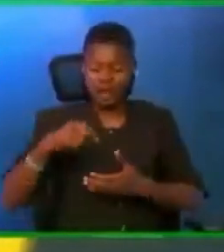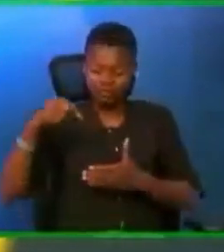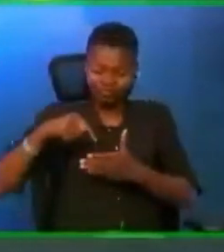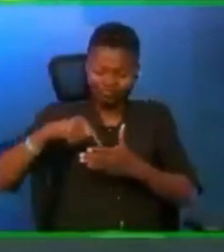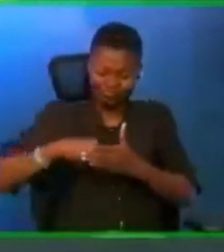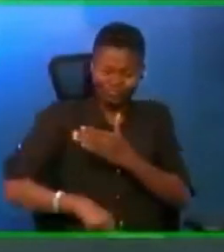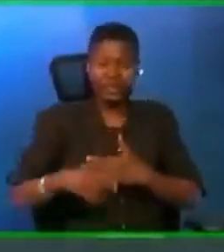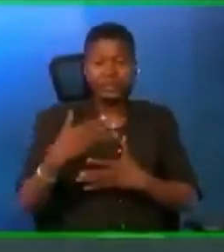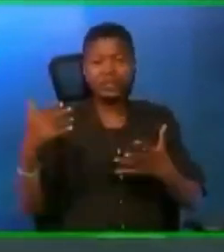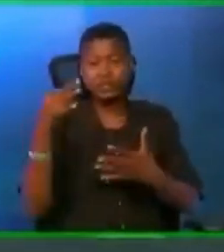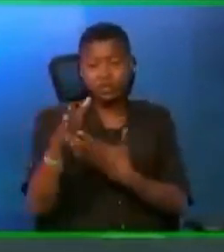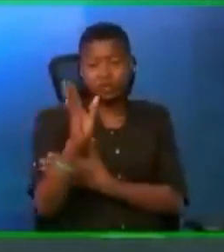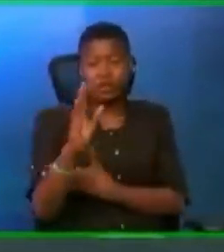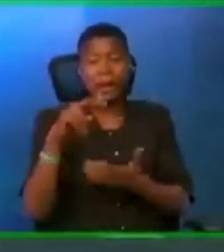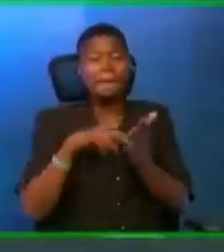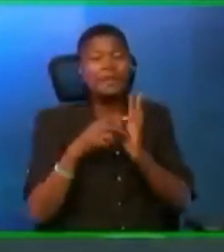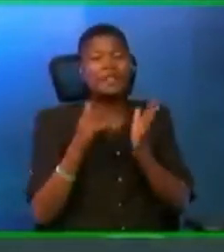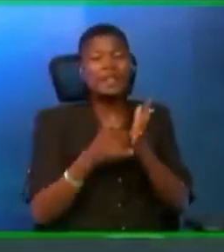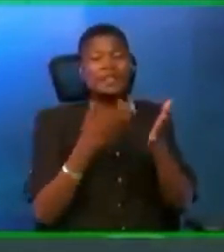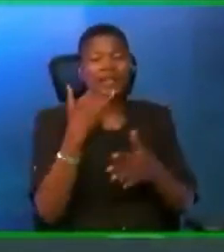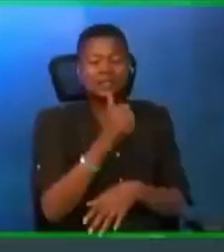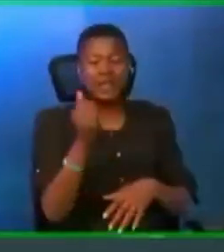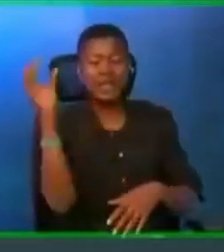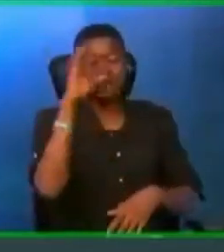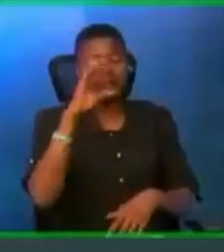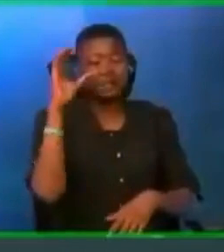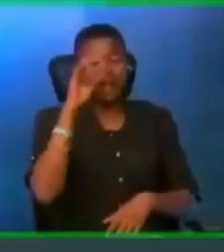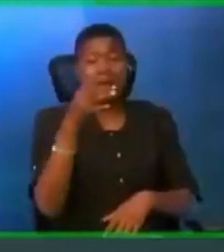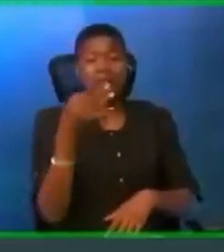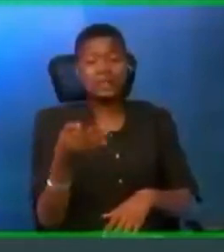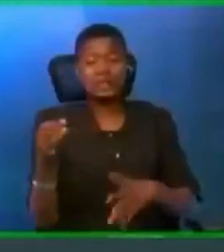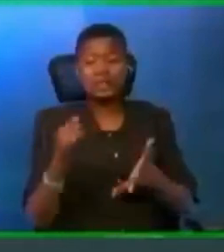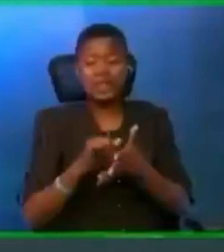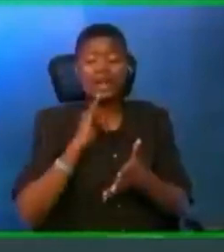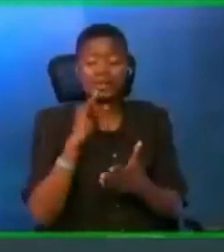Meaning that there is a search facility that is deeper than Google.